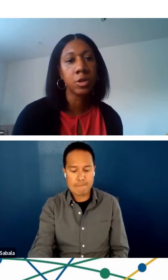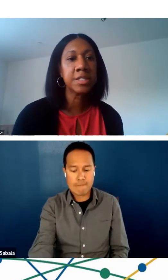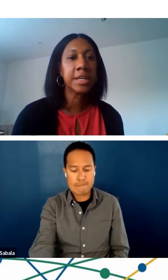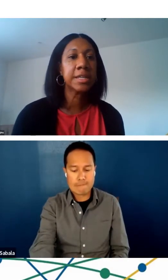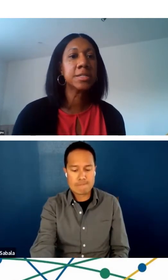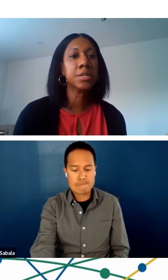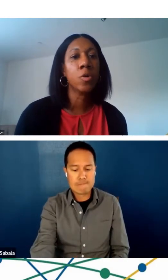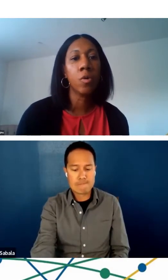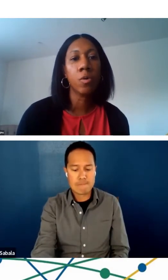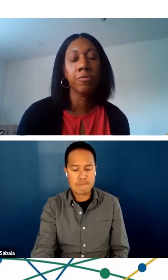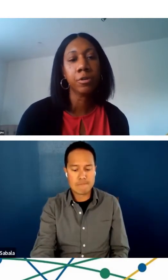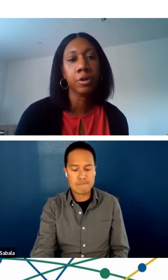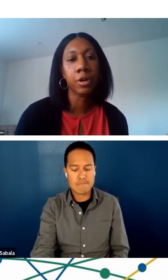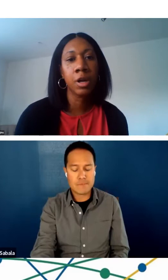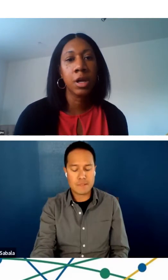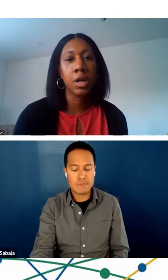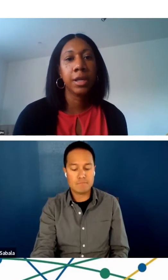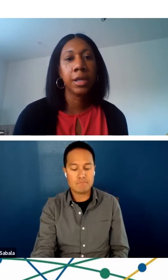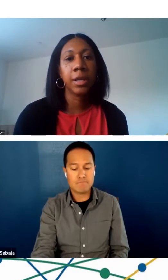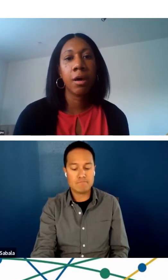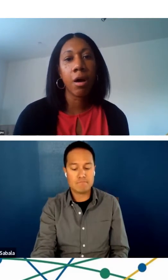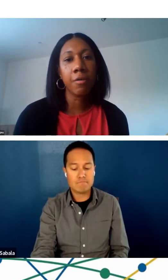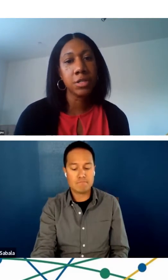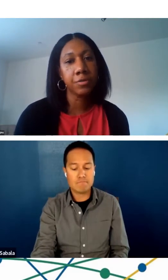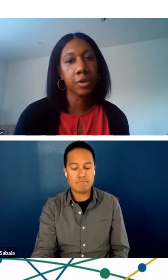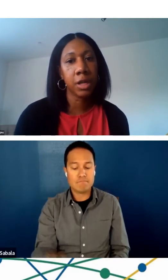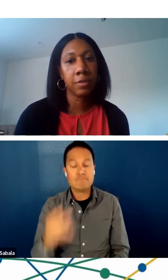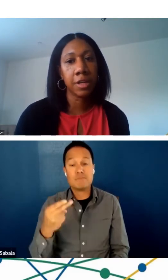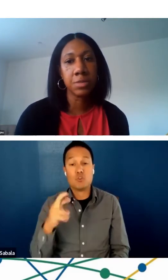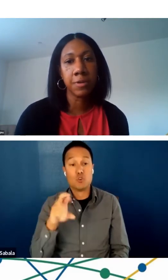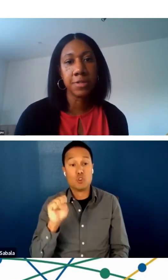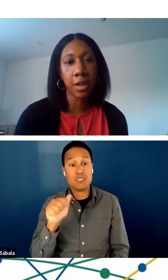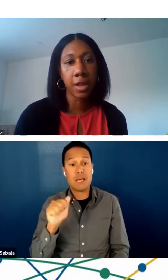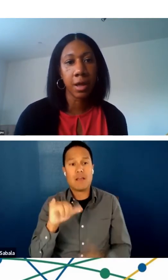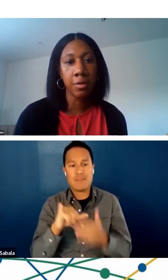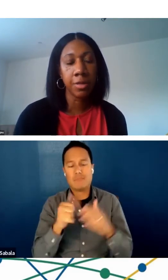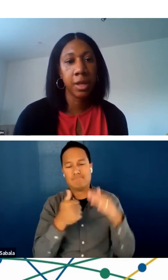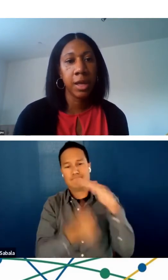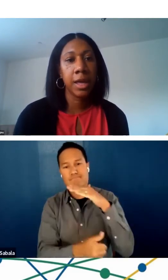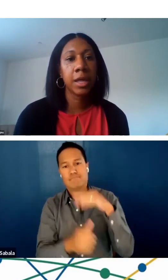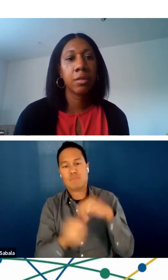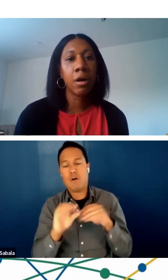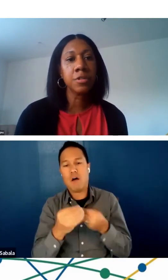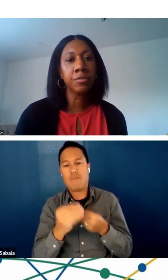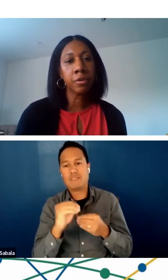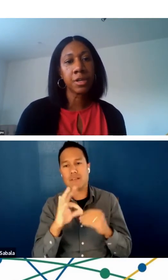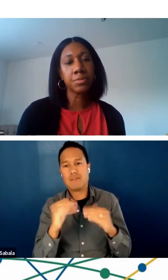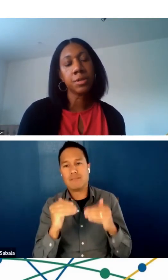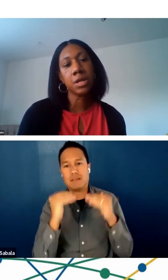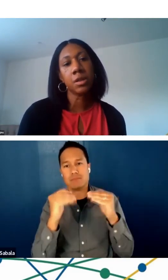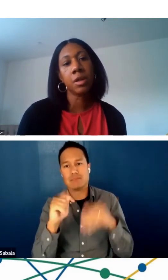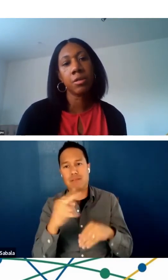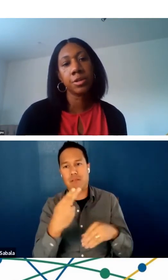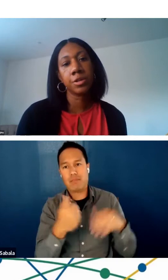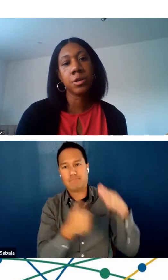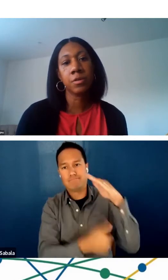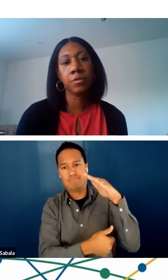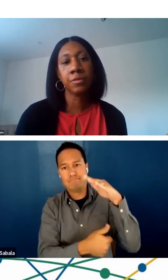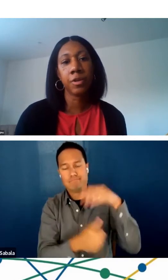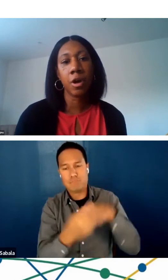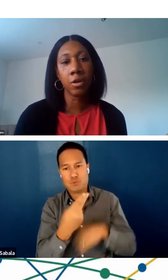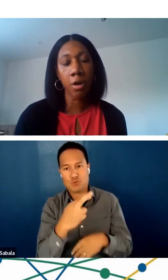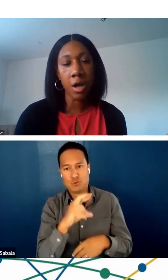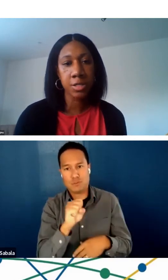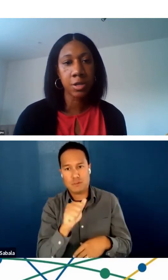So, HRSA is the home for the Office for Advancement of Telehealth. And the Office for Advancement of Telehealth